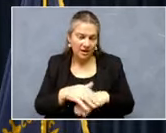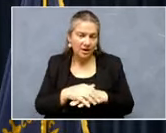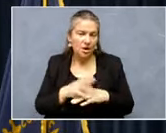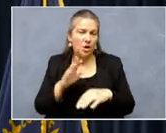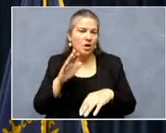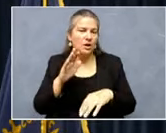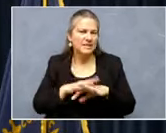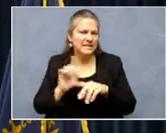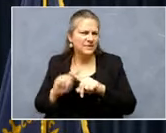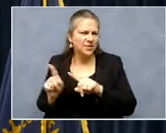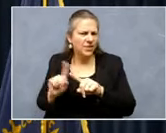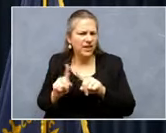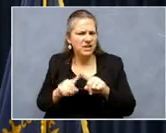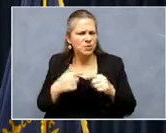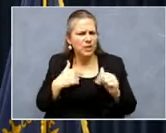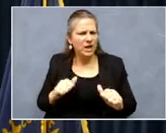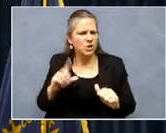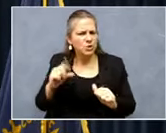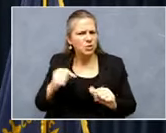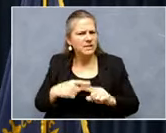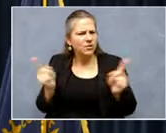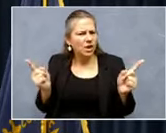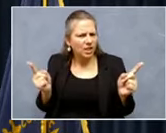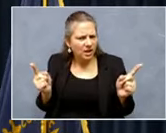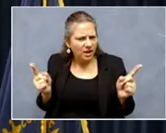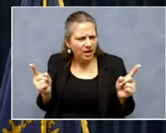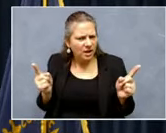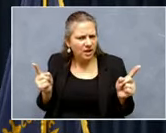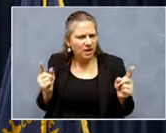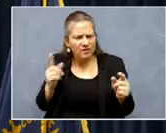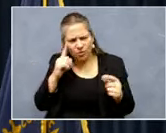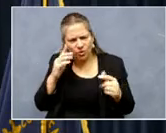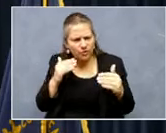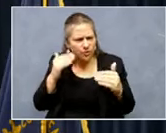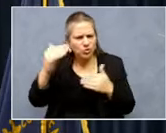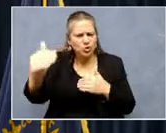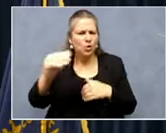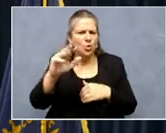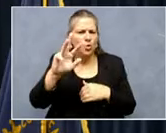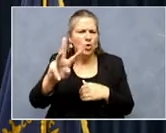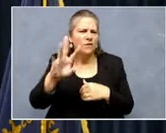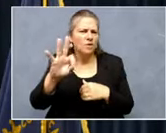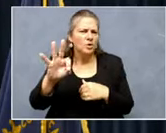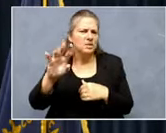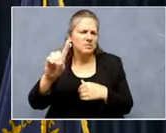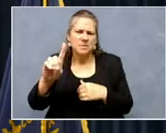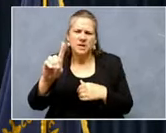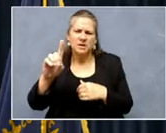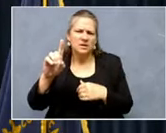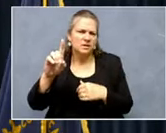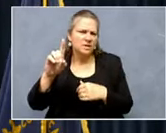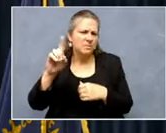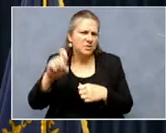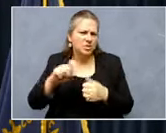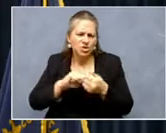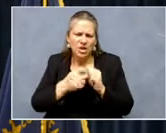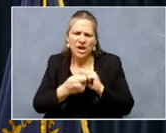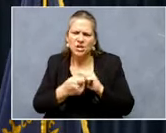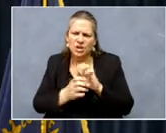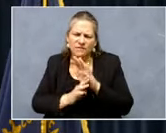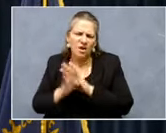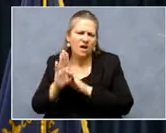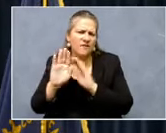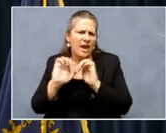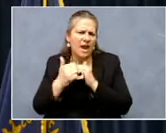things that we can do differently moving into the future. Workforce development is going to have to change and evolve and how we go